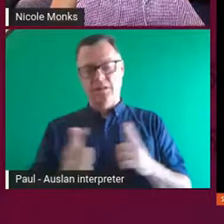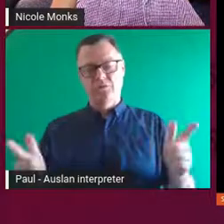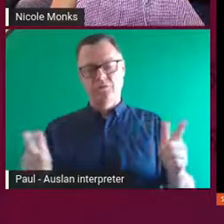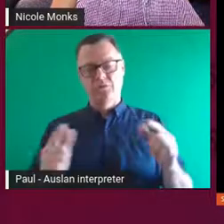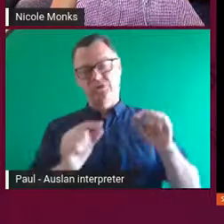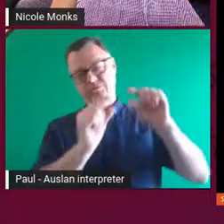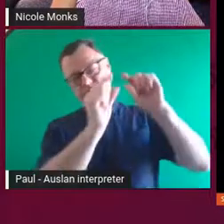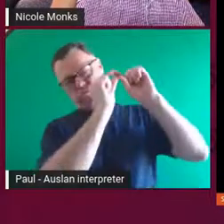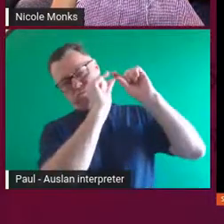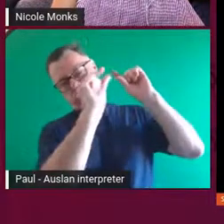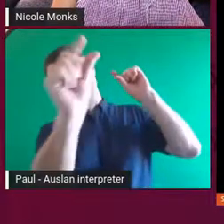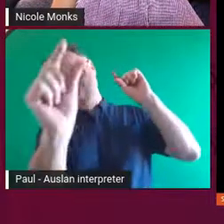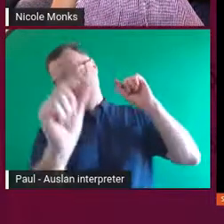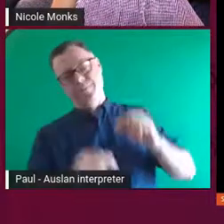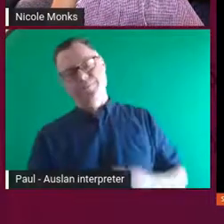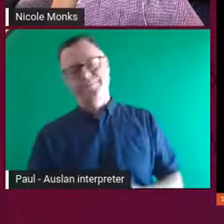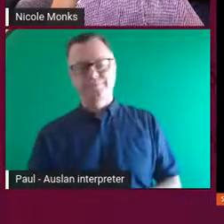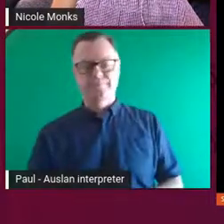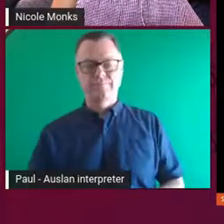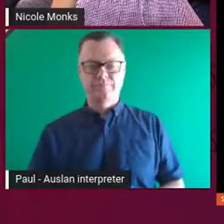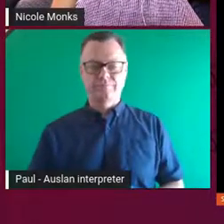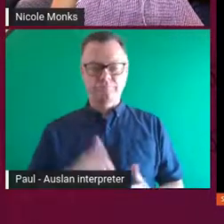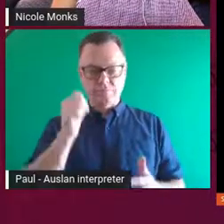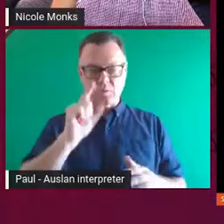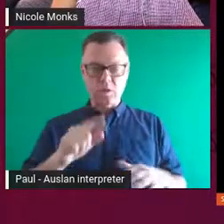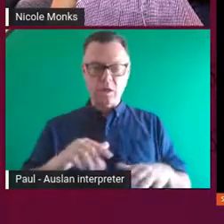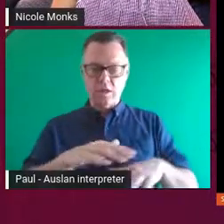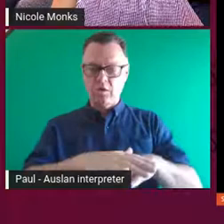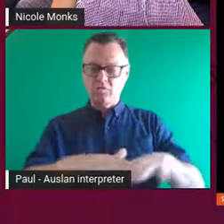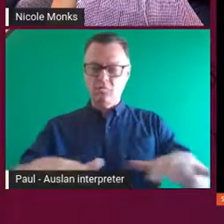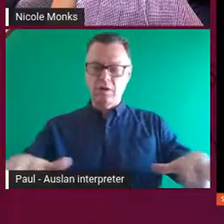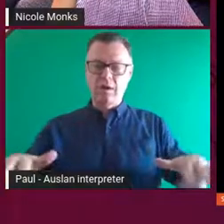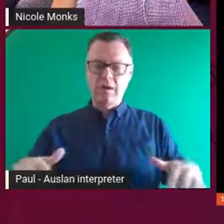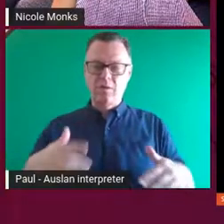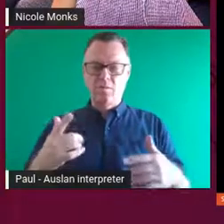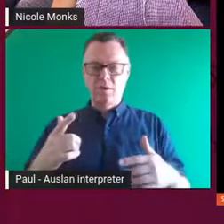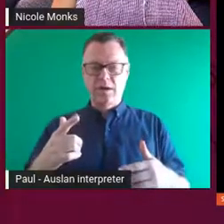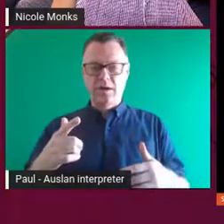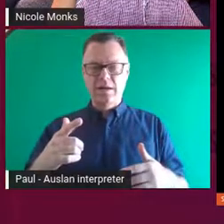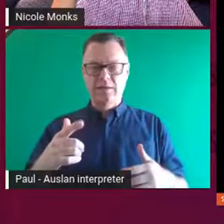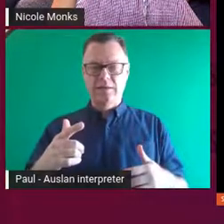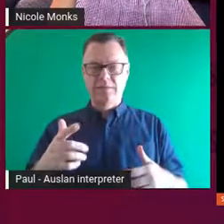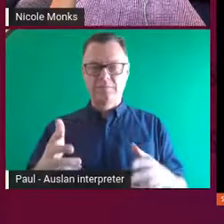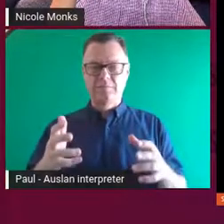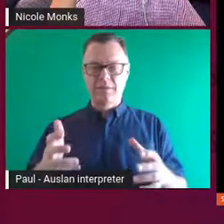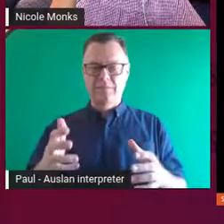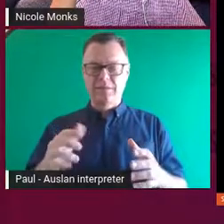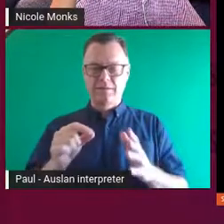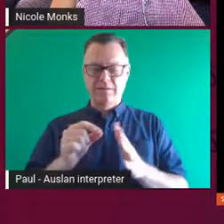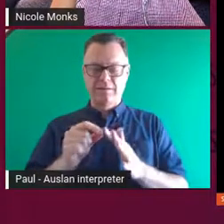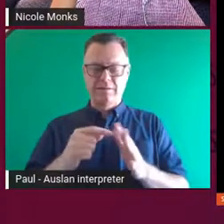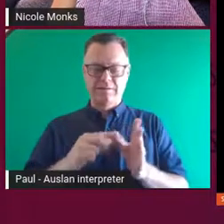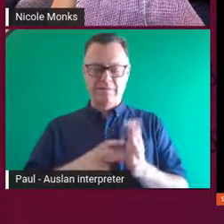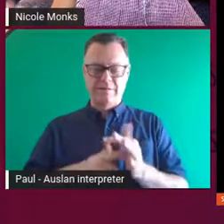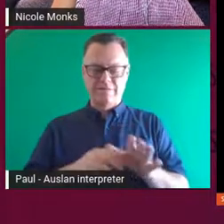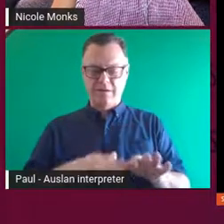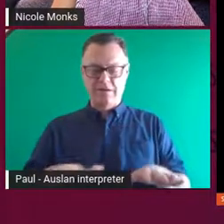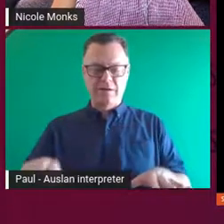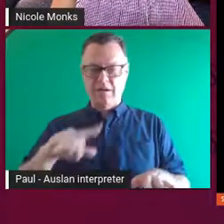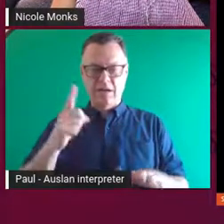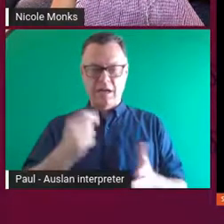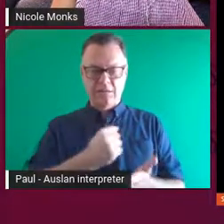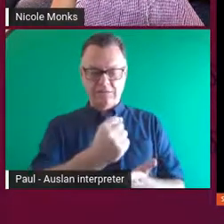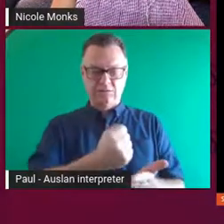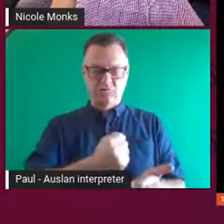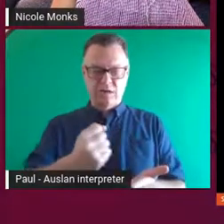the ground because on the ground, they'd picked a crazy paver that actually couldn't be engraved in. And then we suggested that